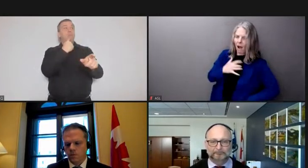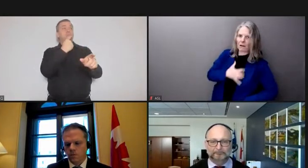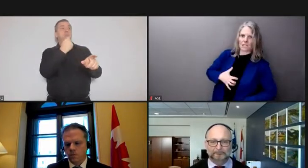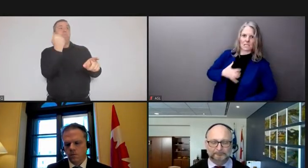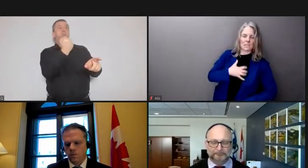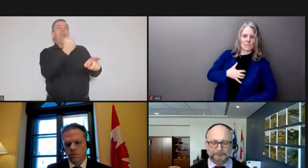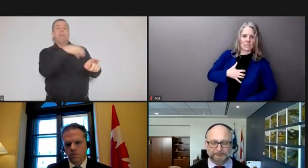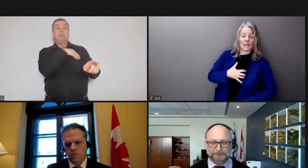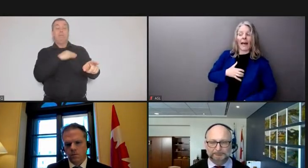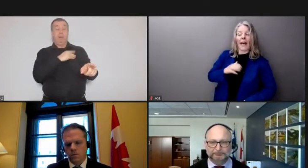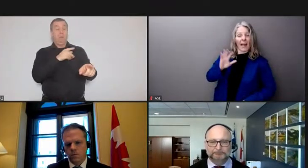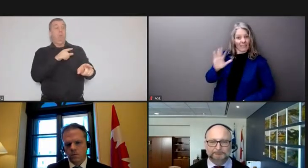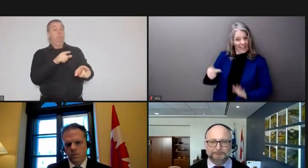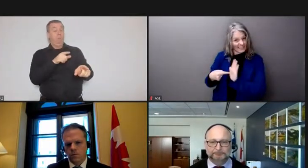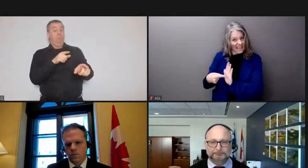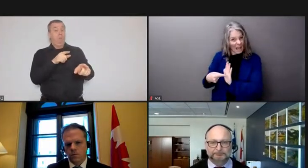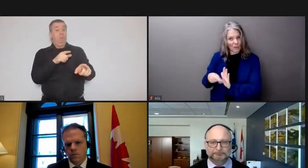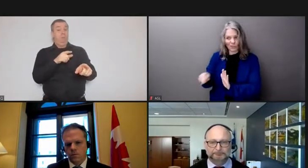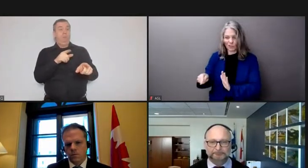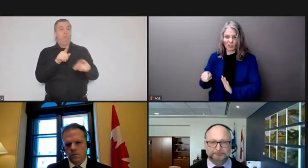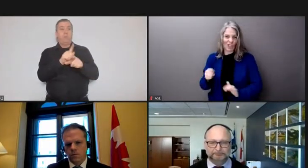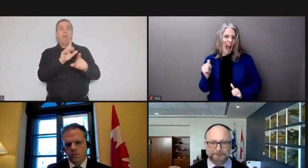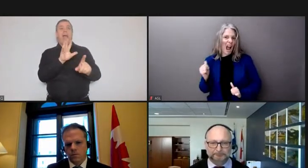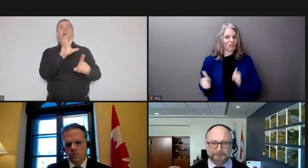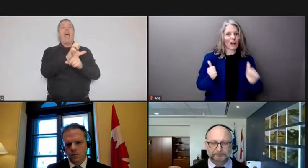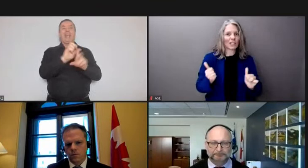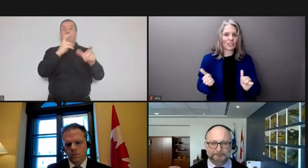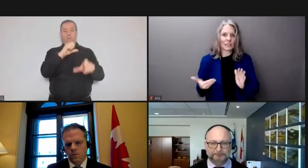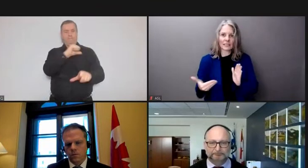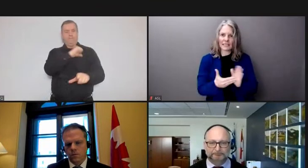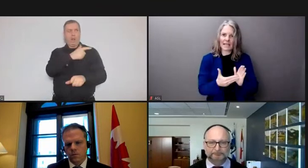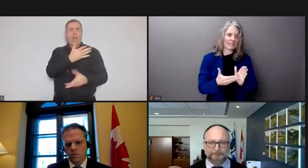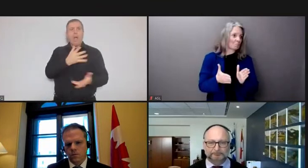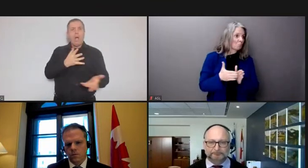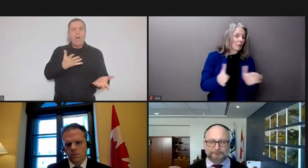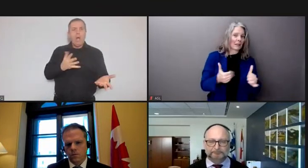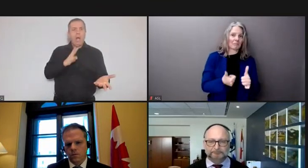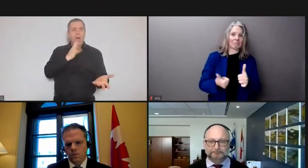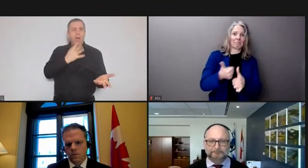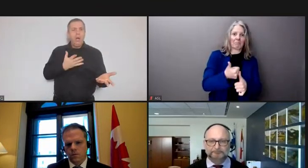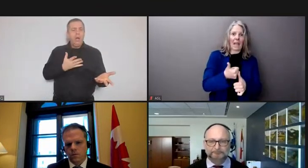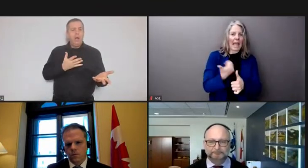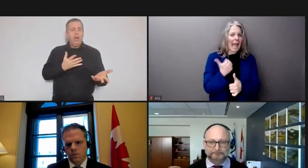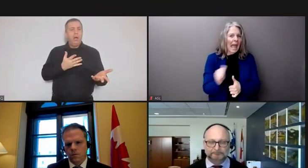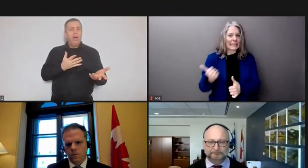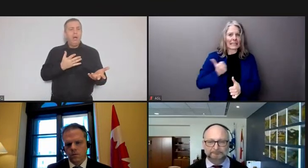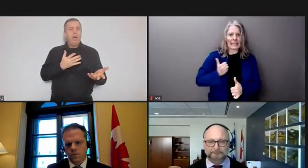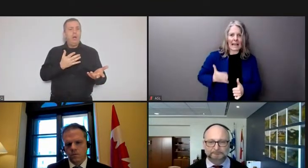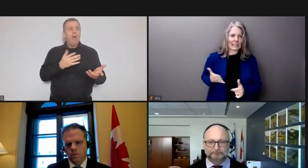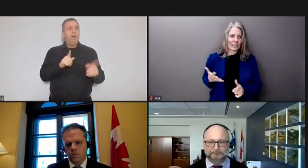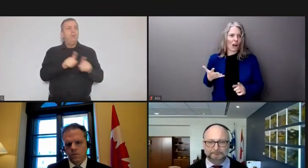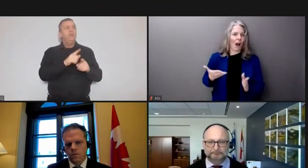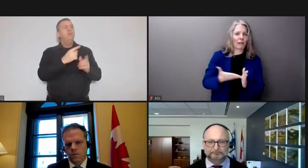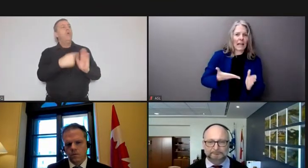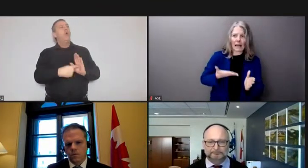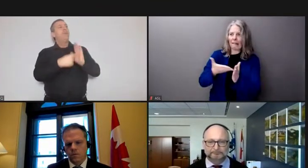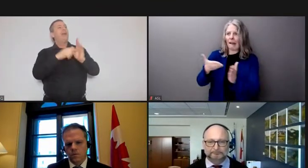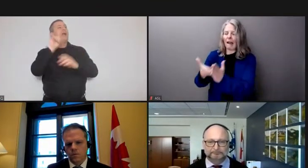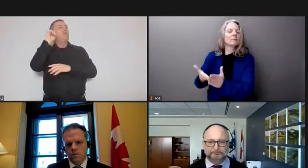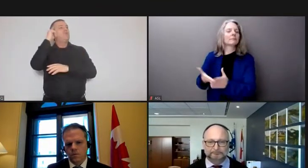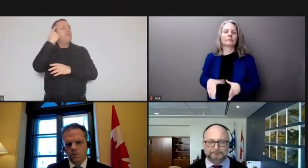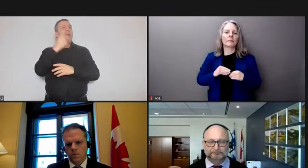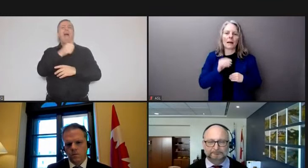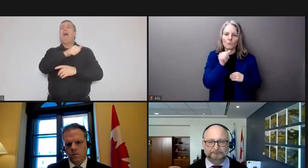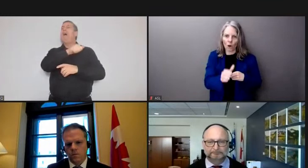of violent aggression towards public officials or any canadian are absolutely unacceptable and i want to express